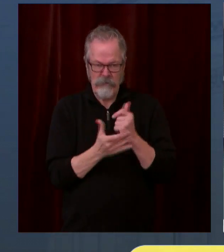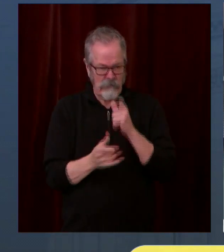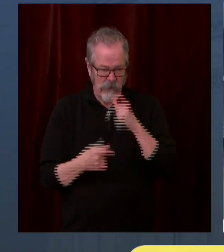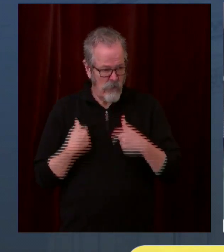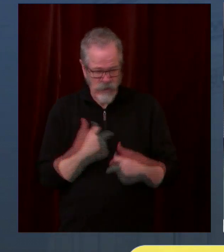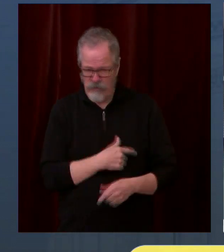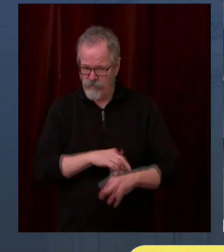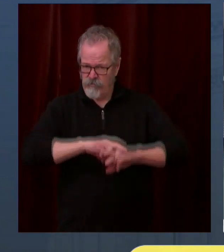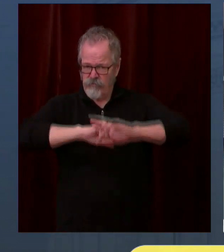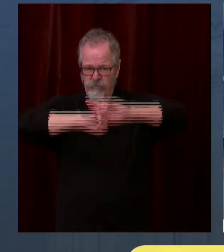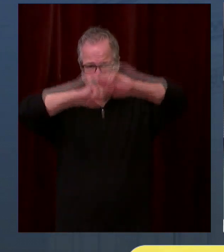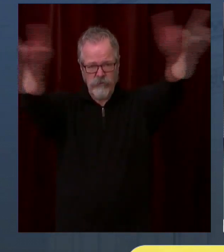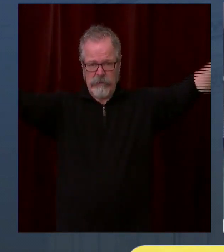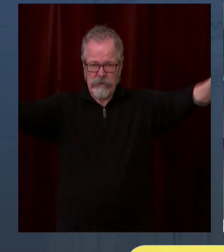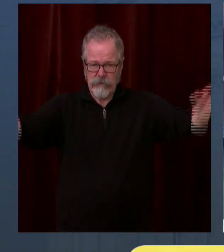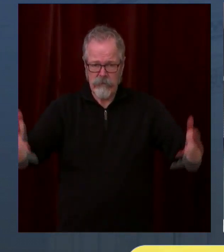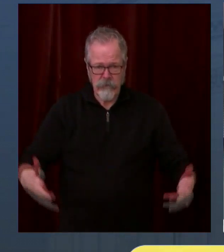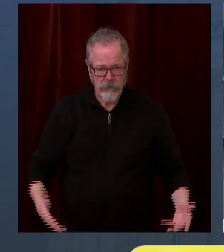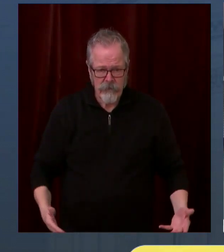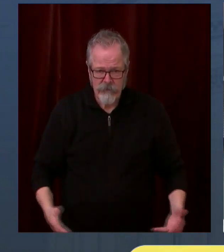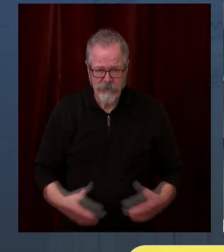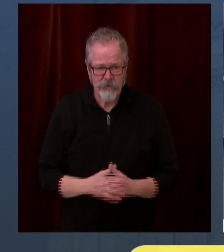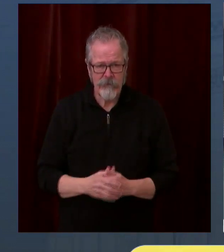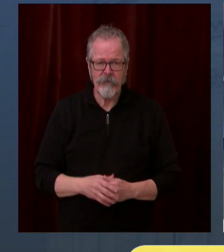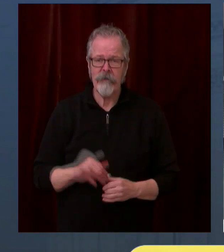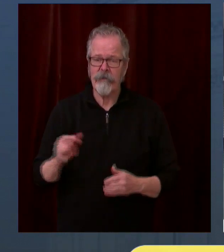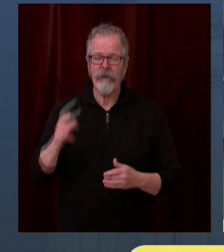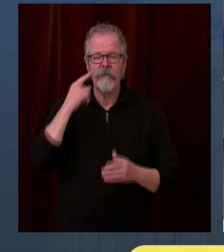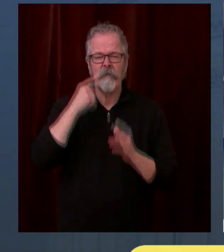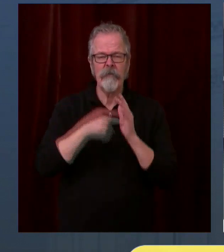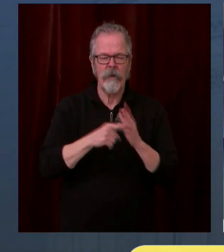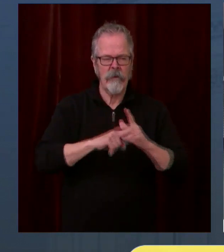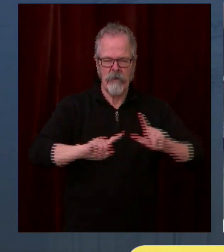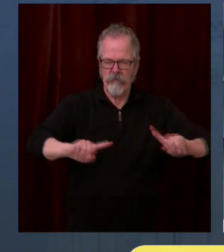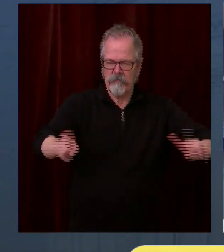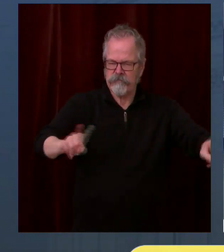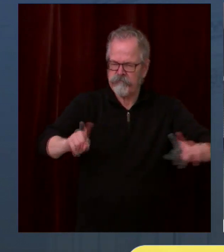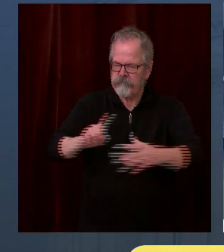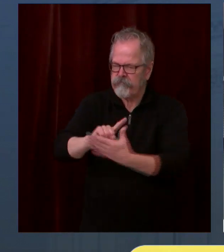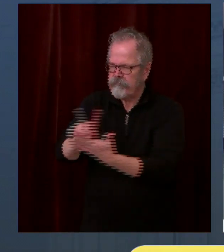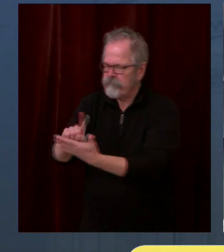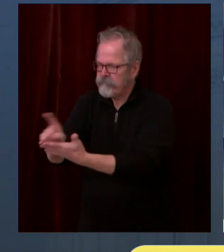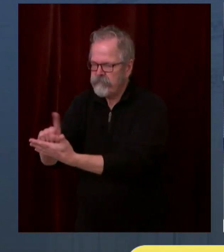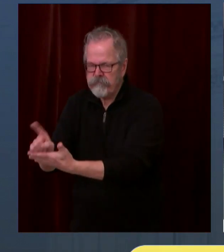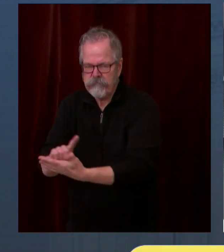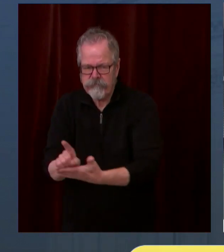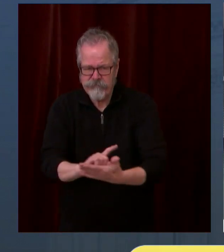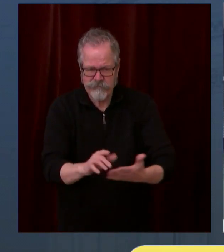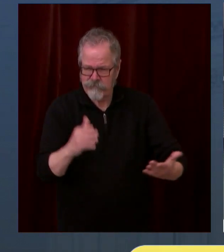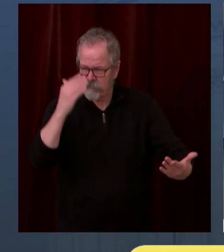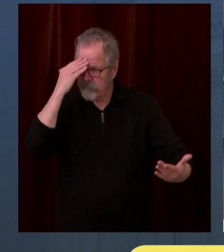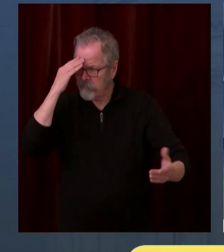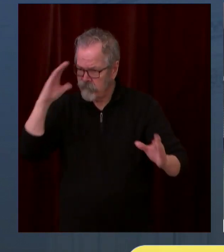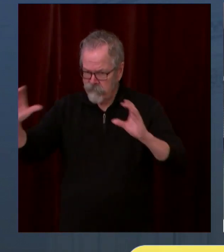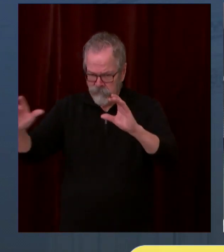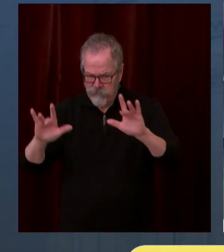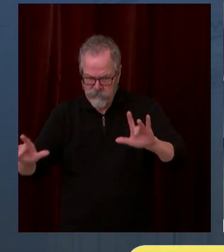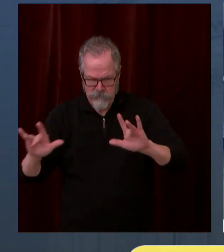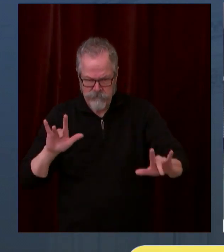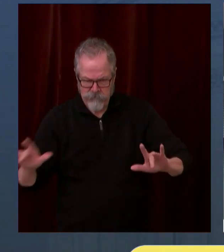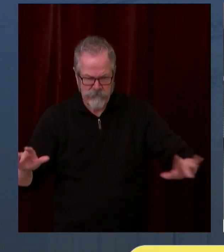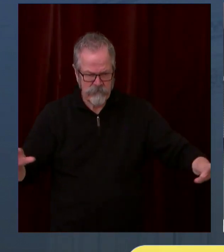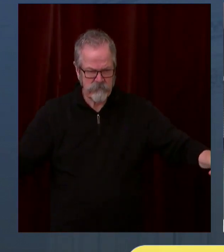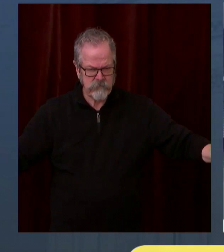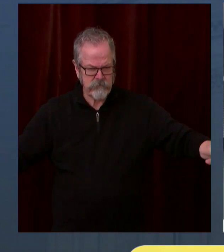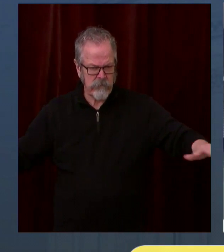this week. This is similar to what we at Microsoft have been helping the Department of Health with over the last year. When you go